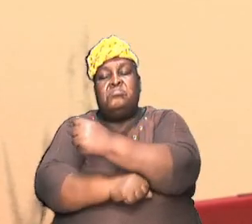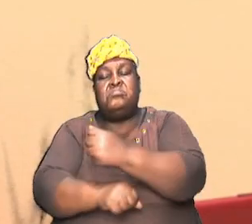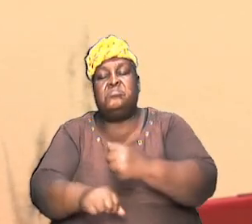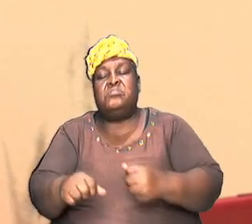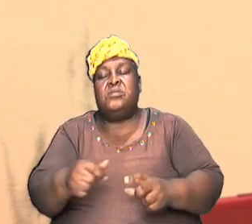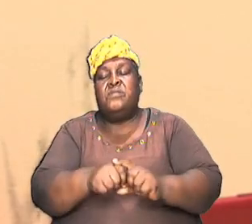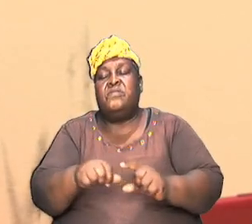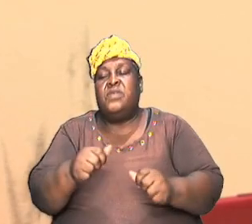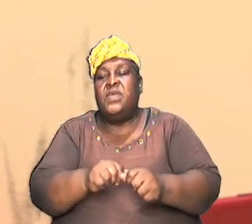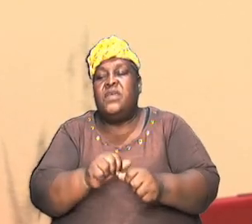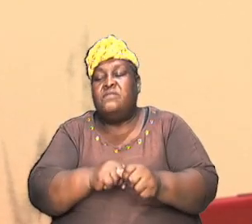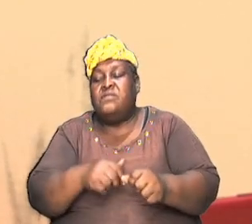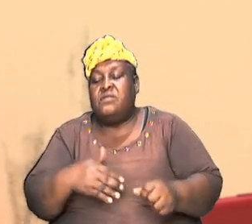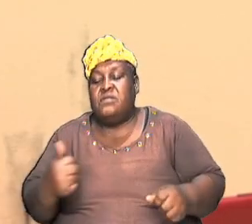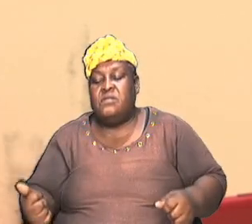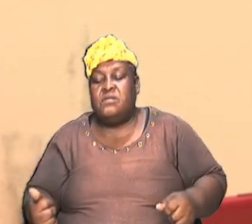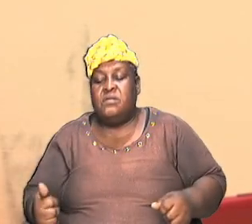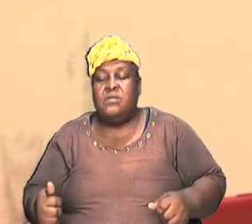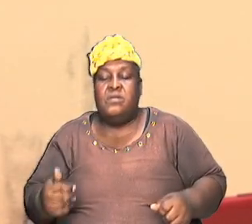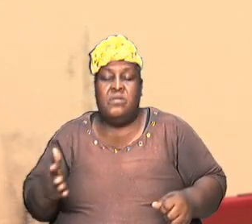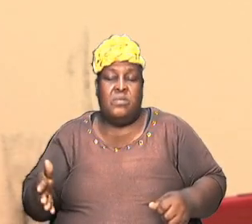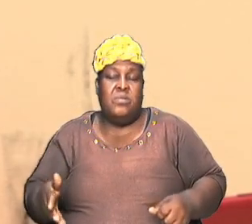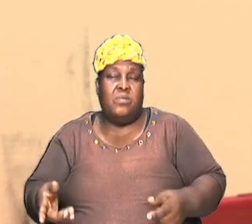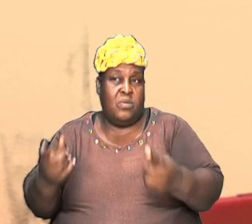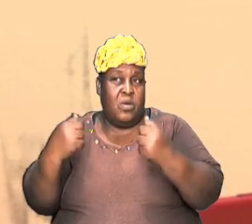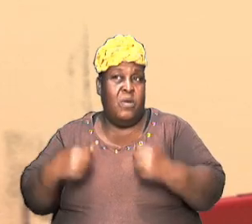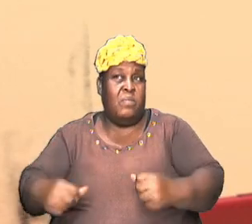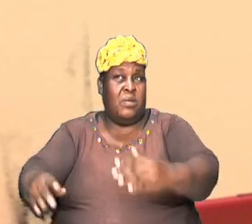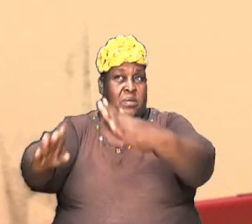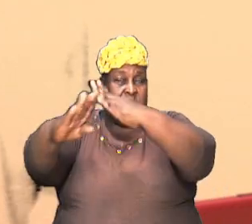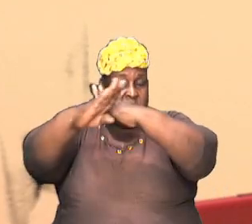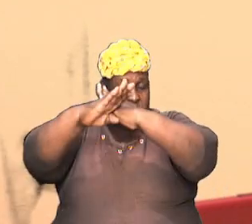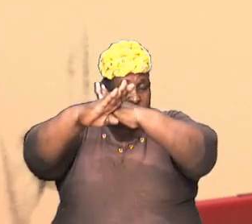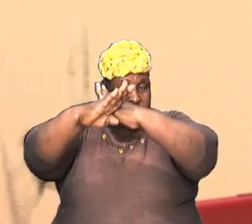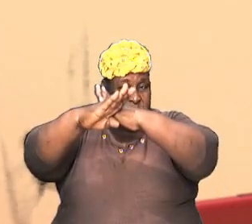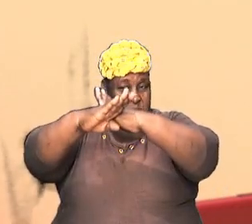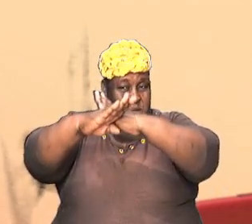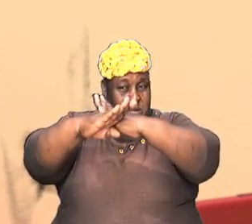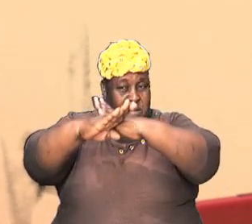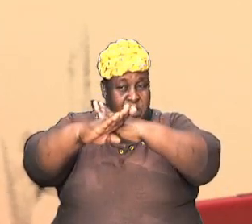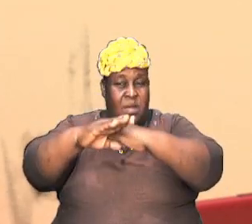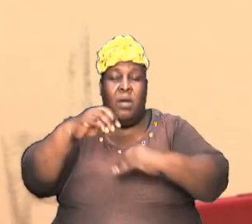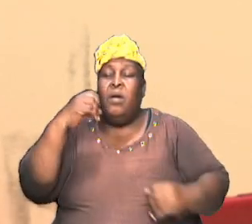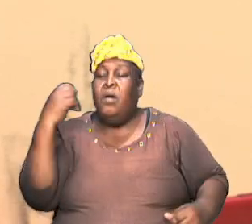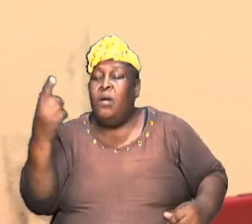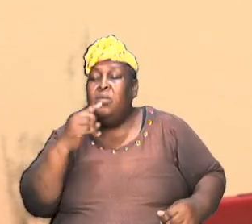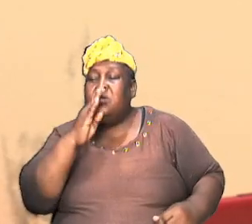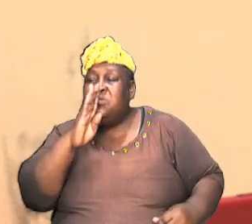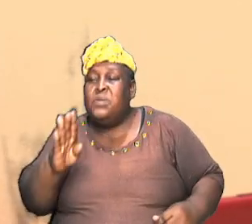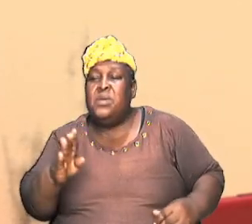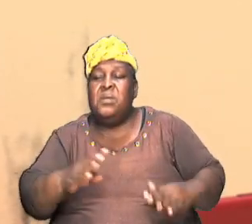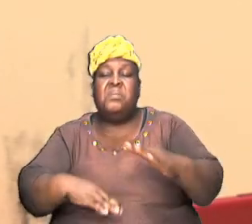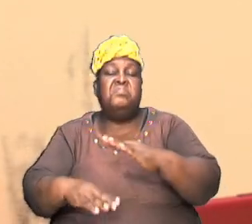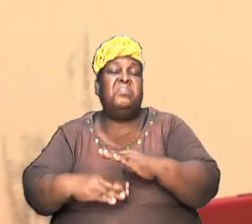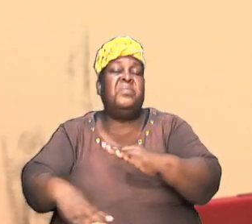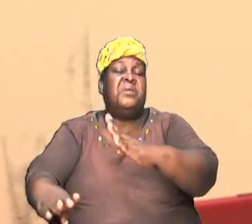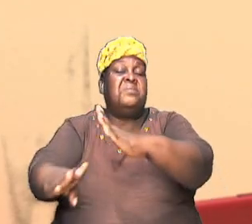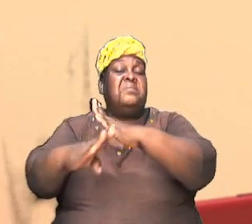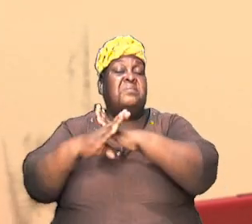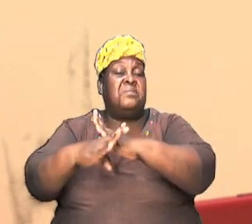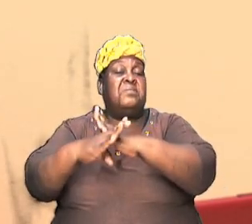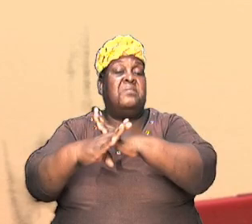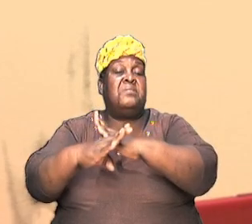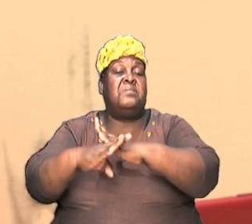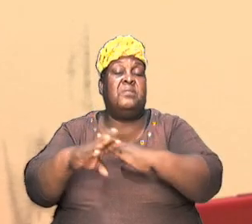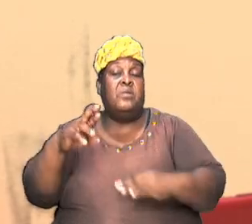it will come under attack, it has come under attack, it will always be under attack. And